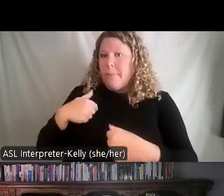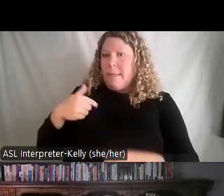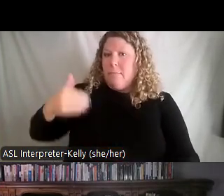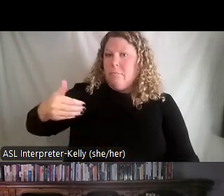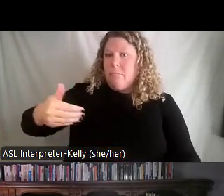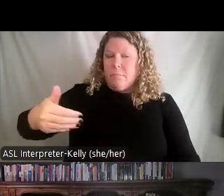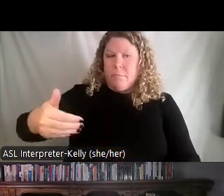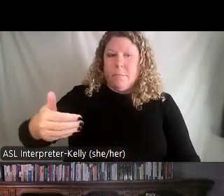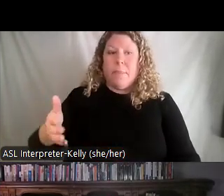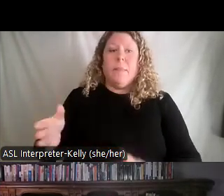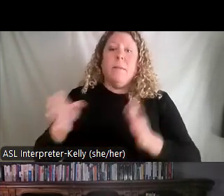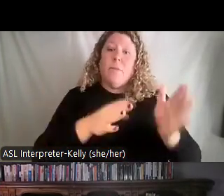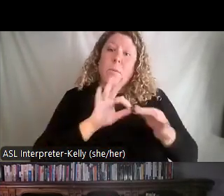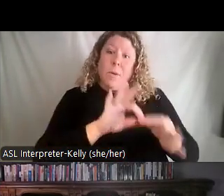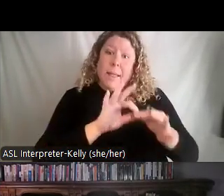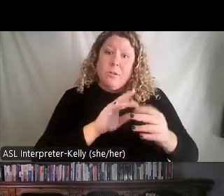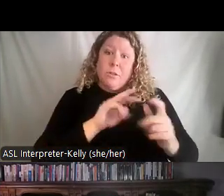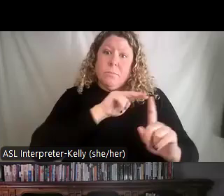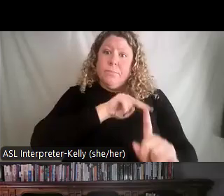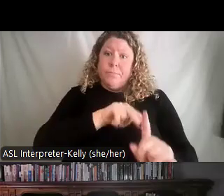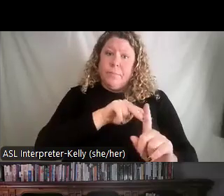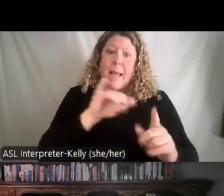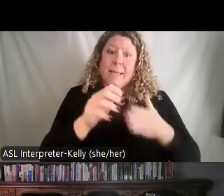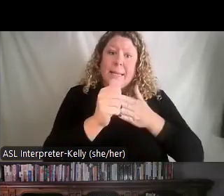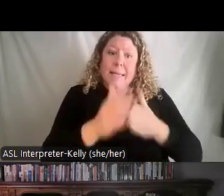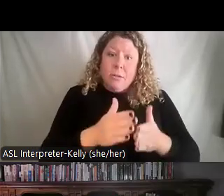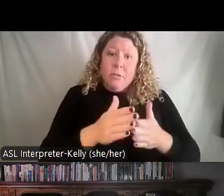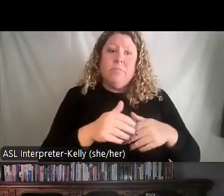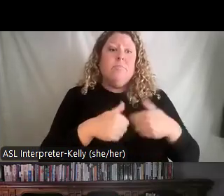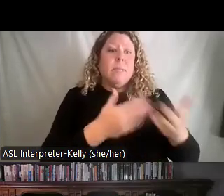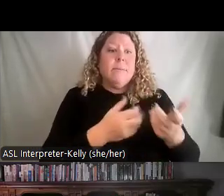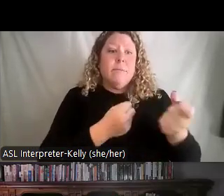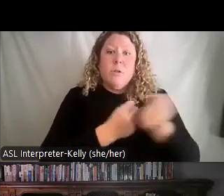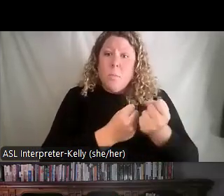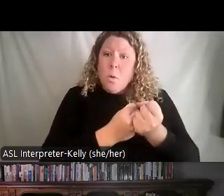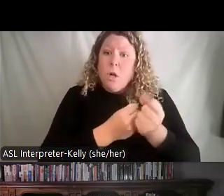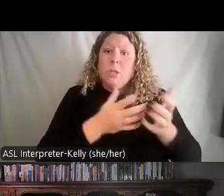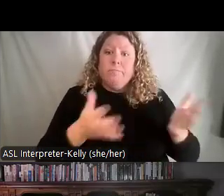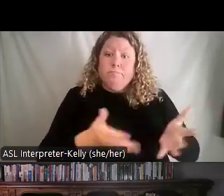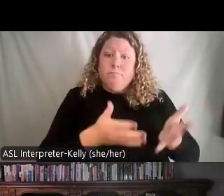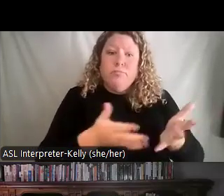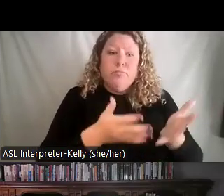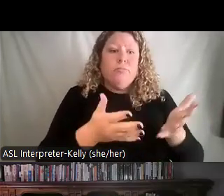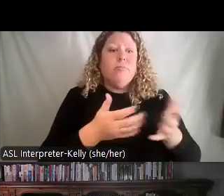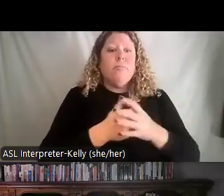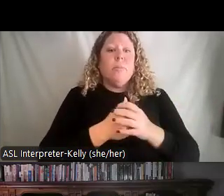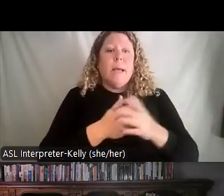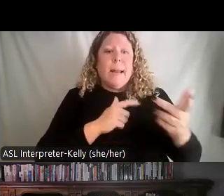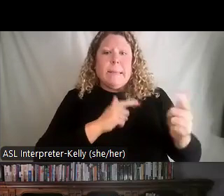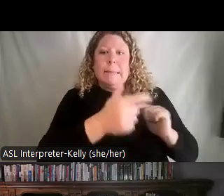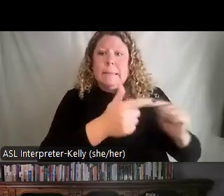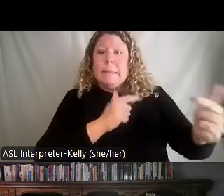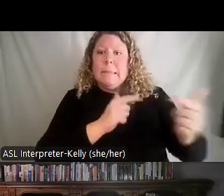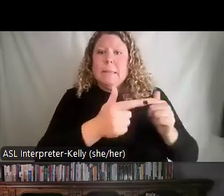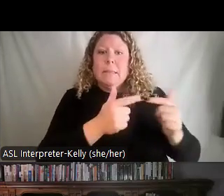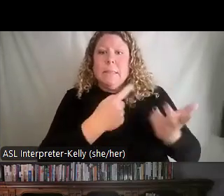a relationship side, what you're going to be doing as a leader is you're providing support and encouragement. You're involving people in kind of that give and take discussion